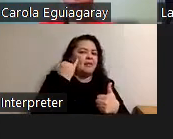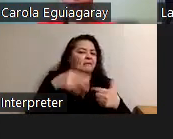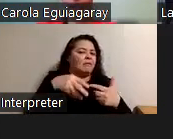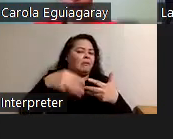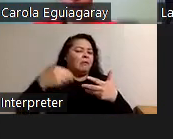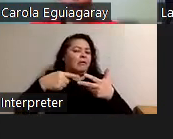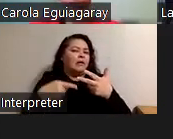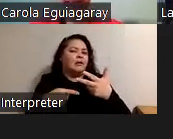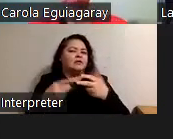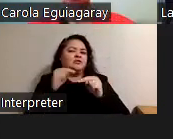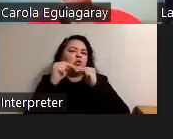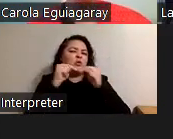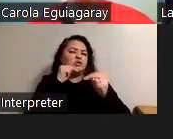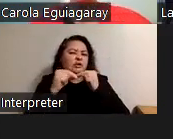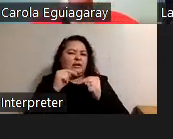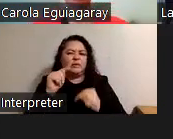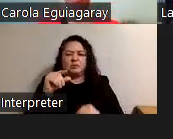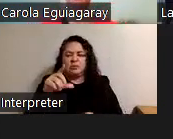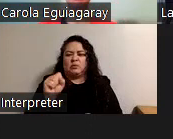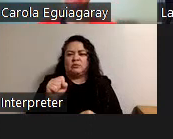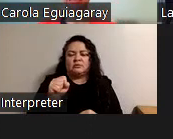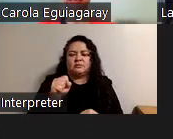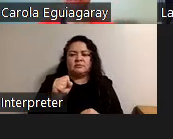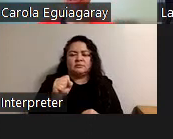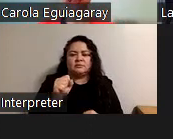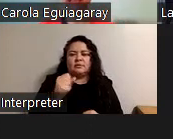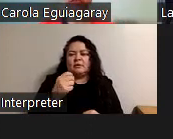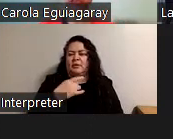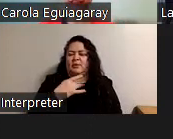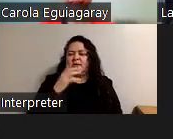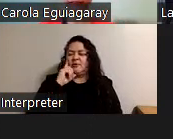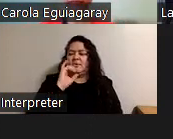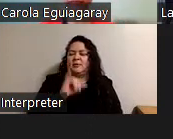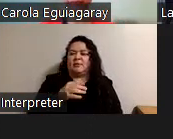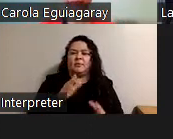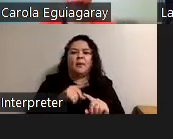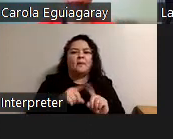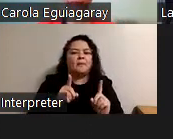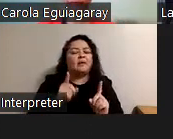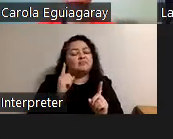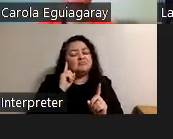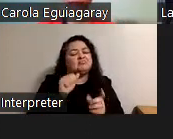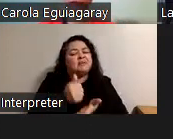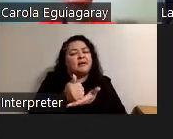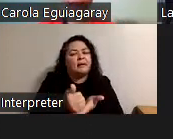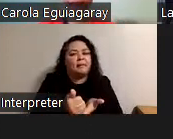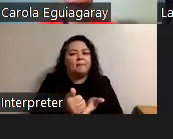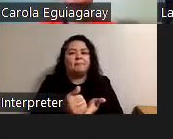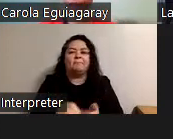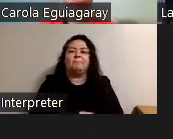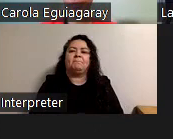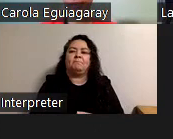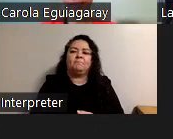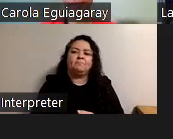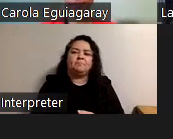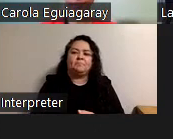things you asked for are like negotiating tools i hate to think of it like that but i do think um that could help in some